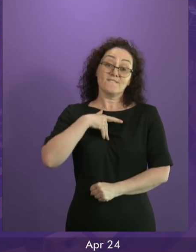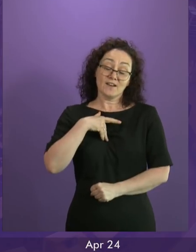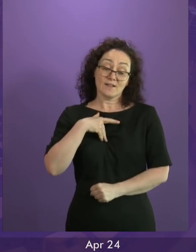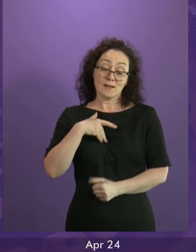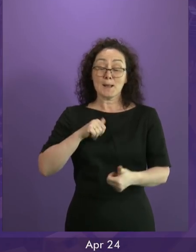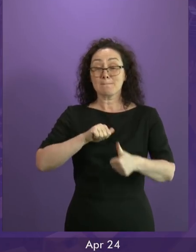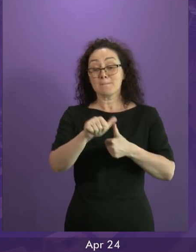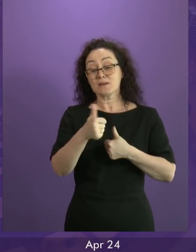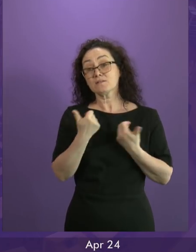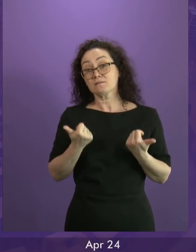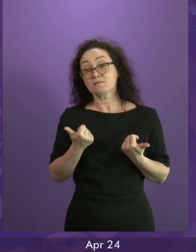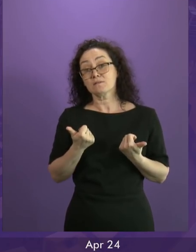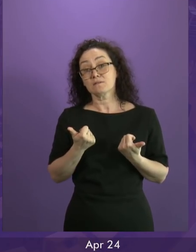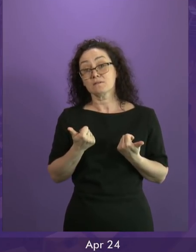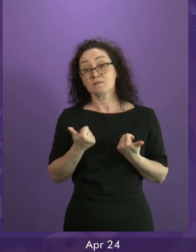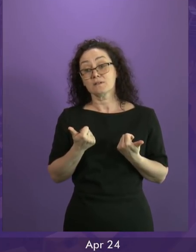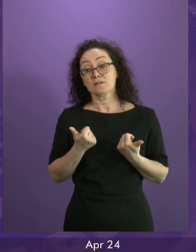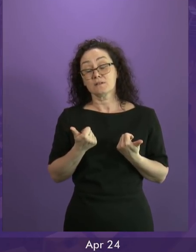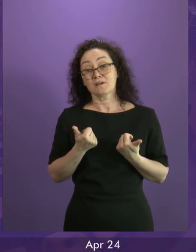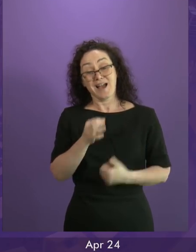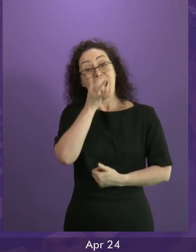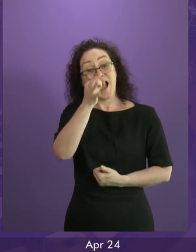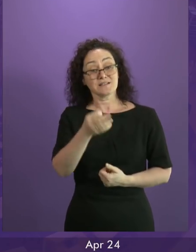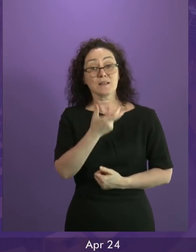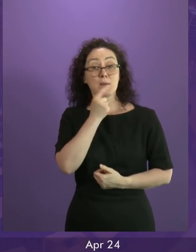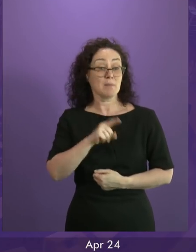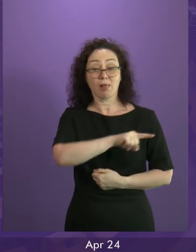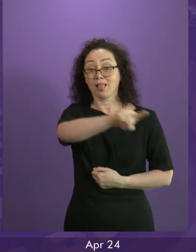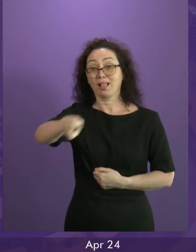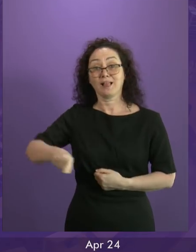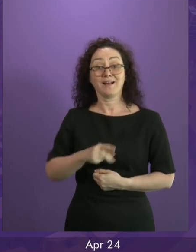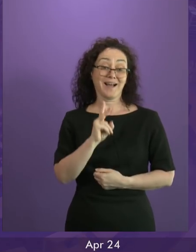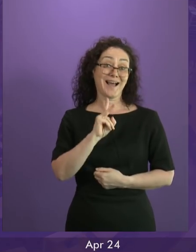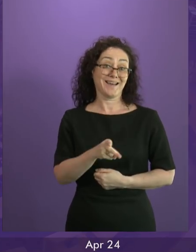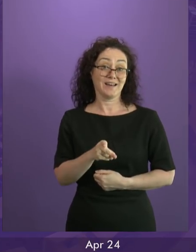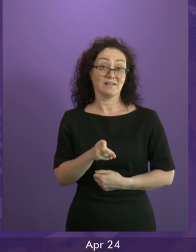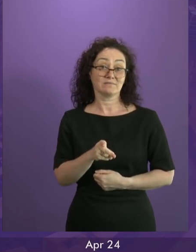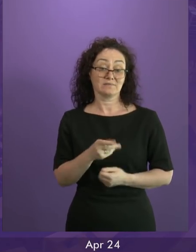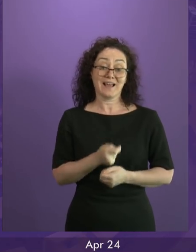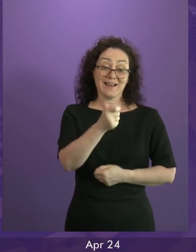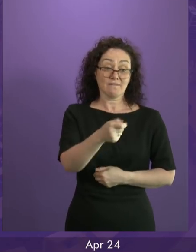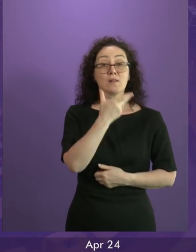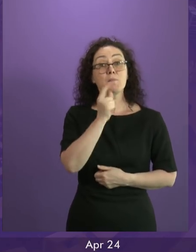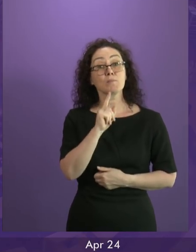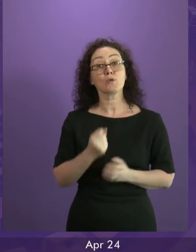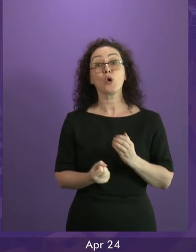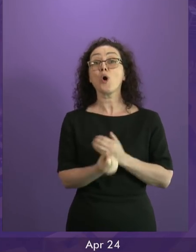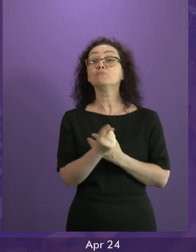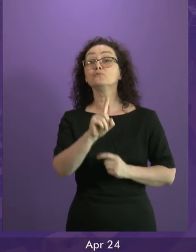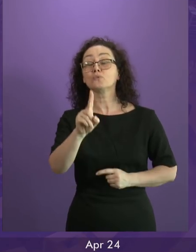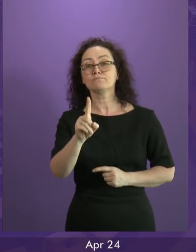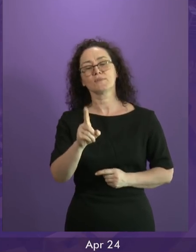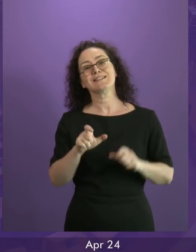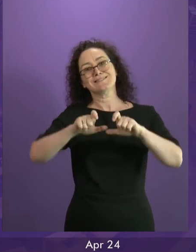for the UK is to put the issue back to the people with an option to remain in the EU. The Euro